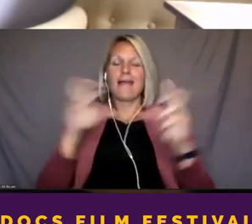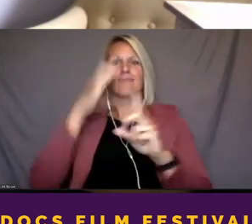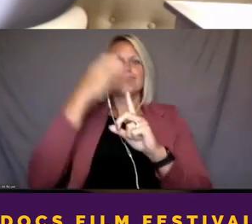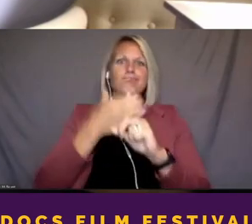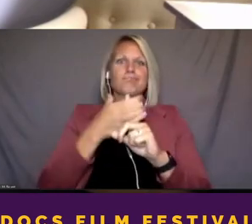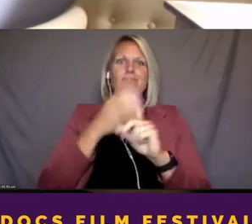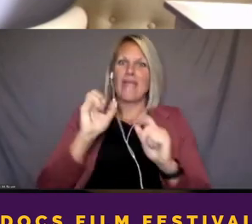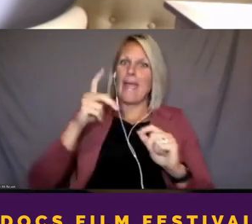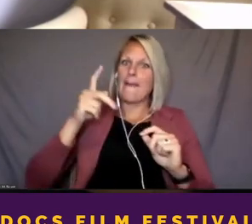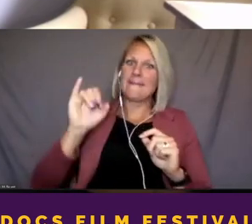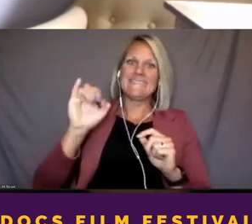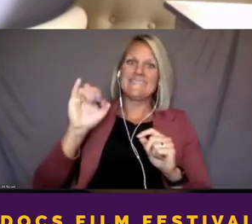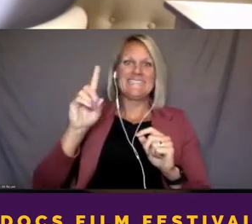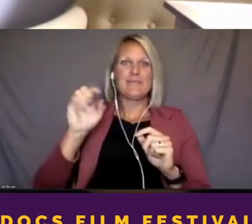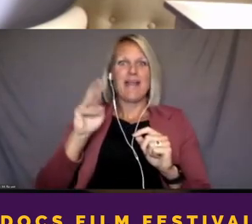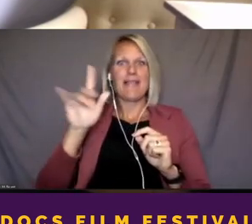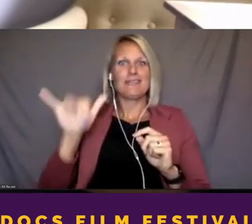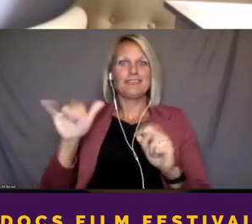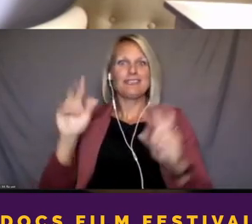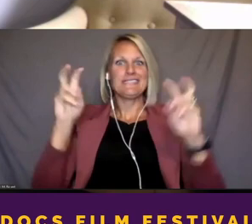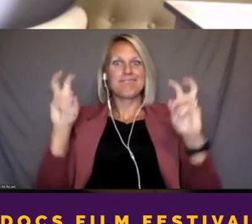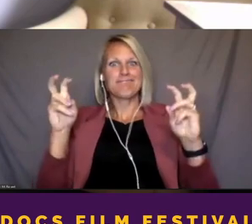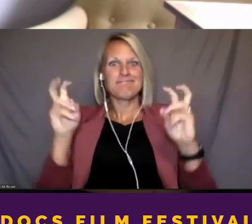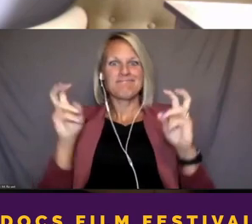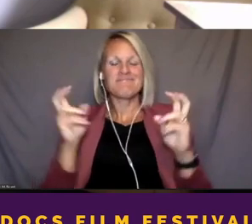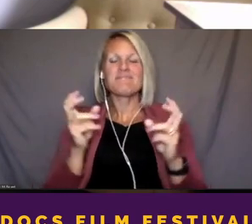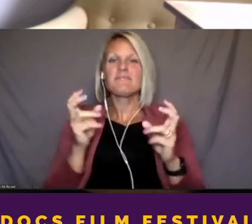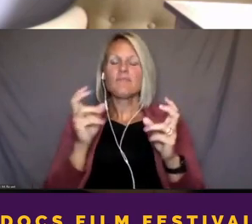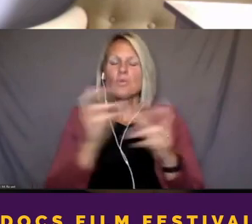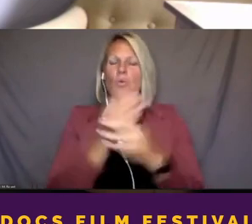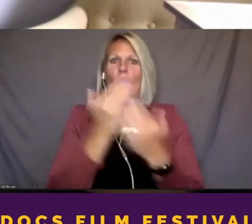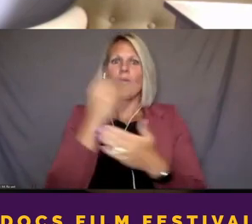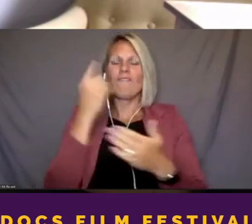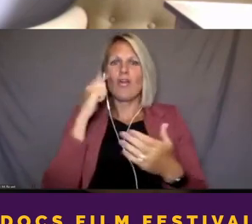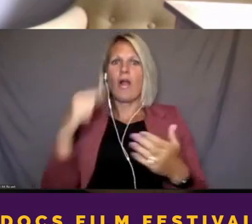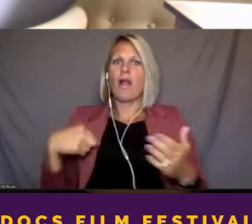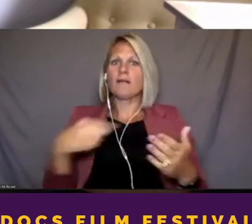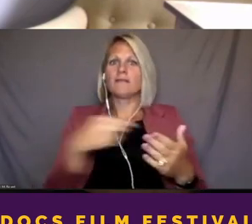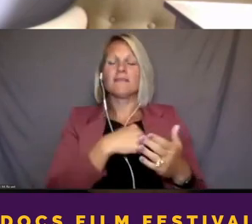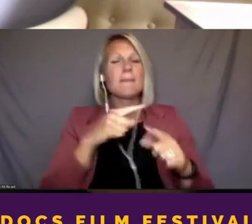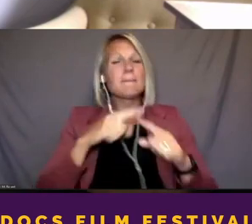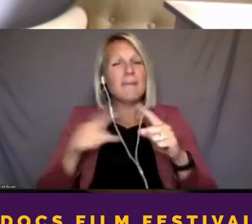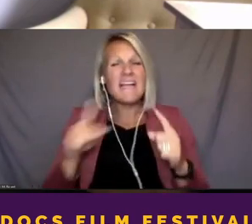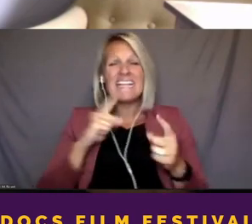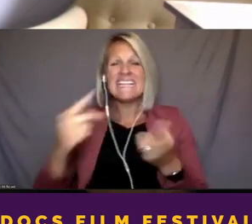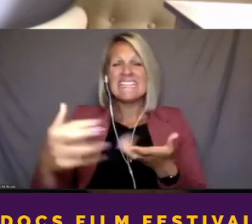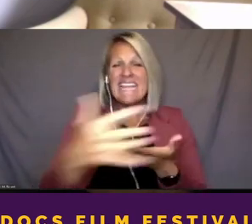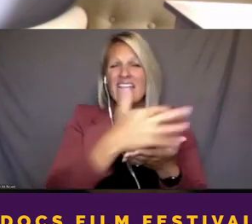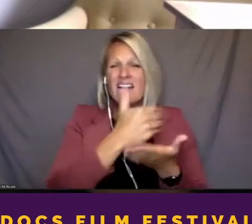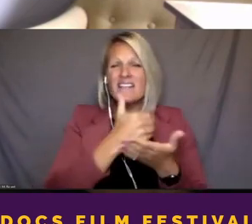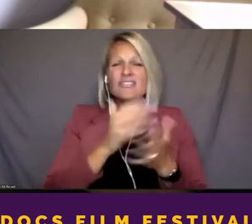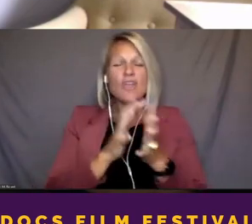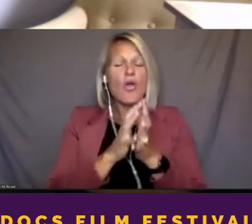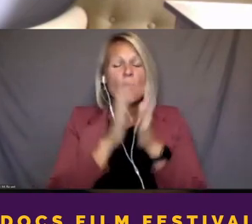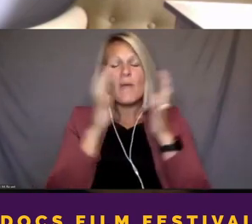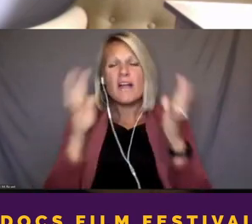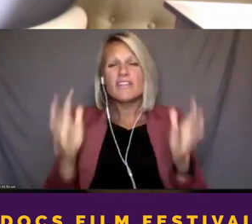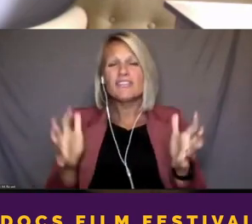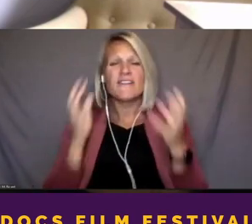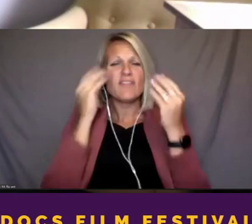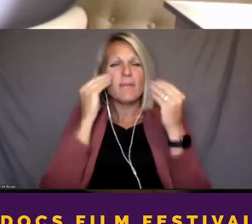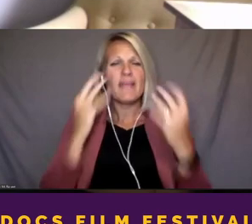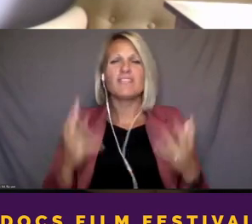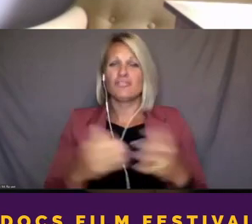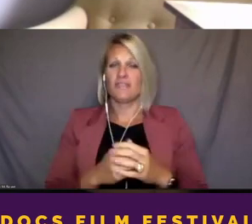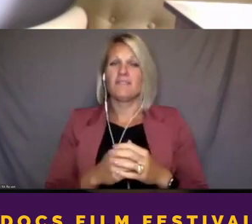new, but it was it, you know, it yielded so, so much information. And I think I